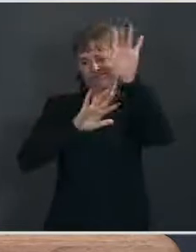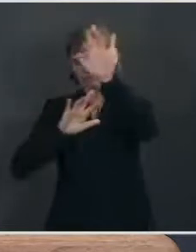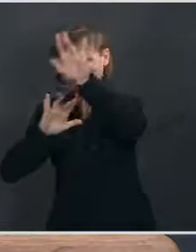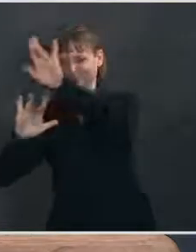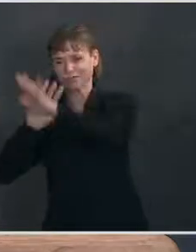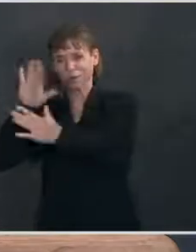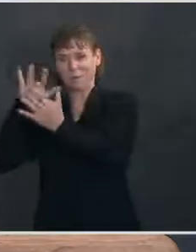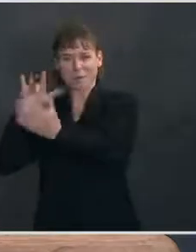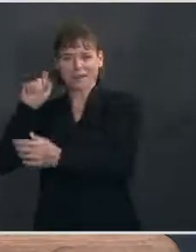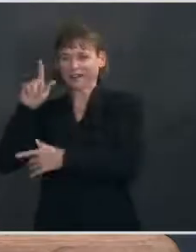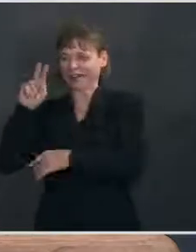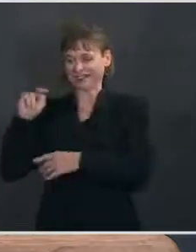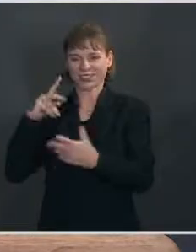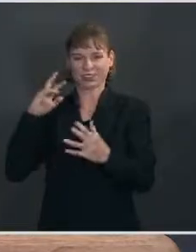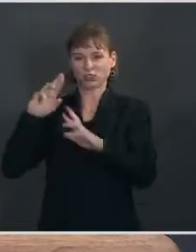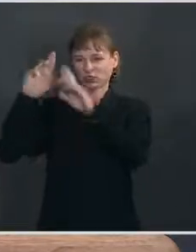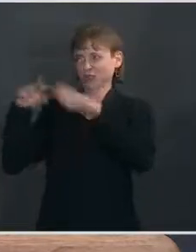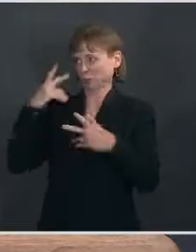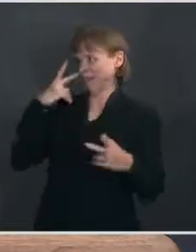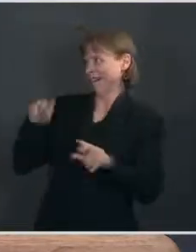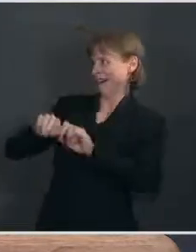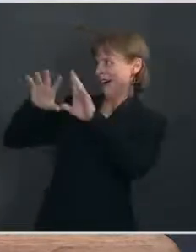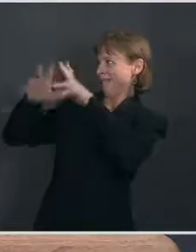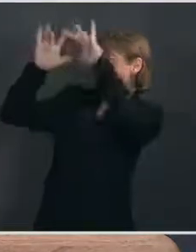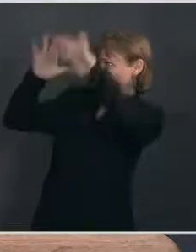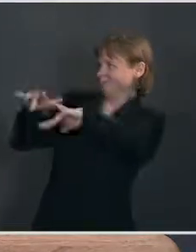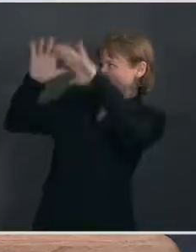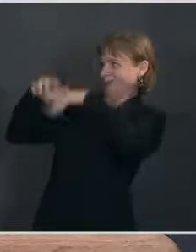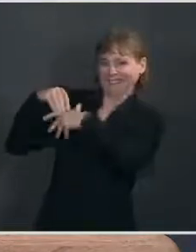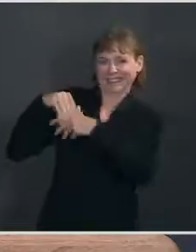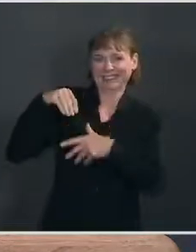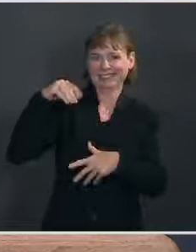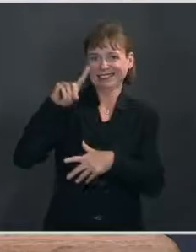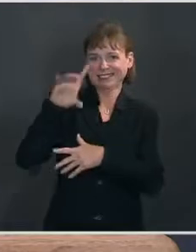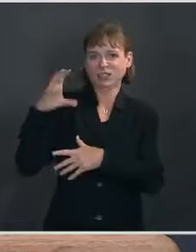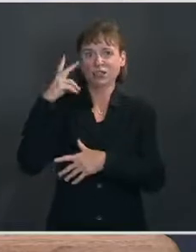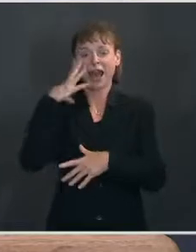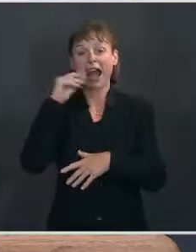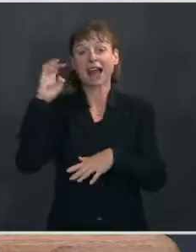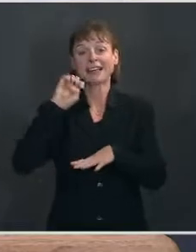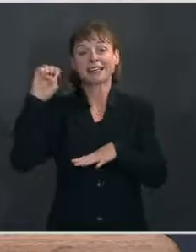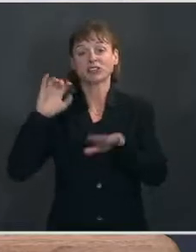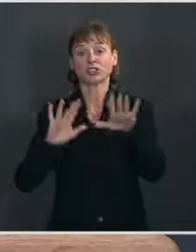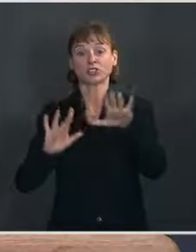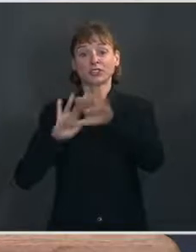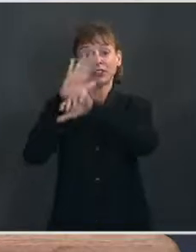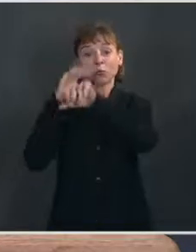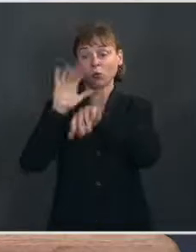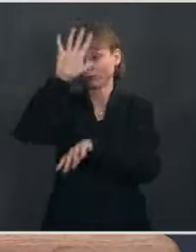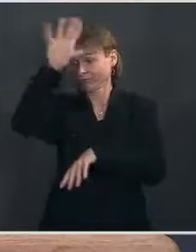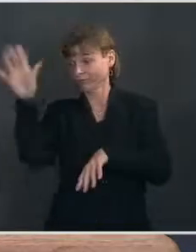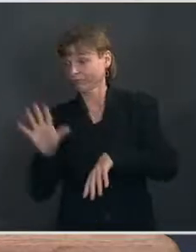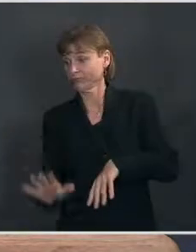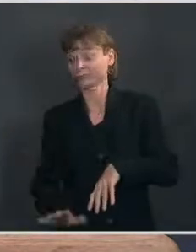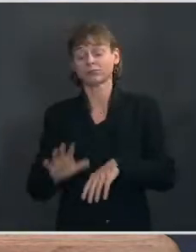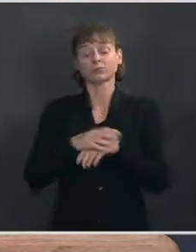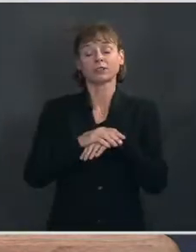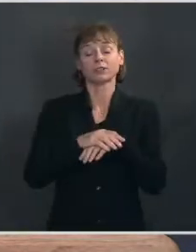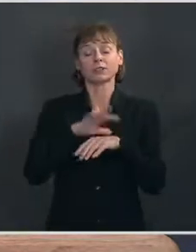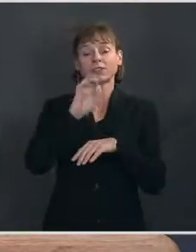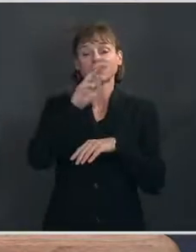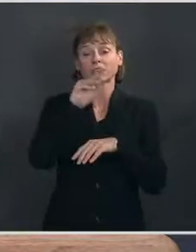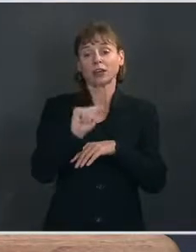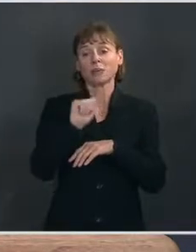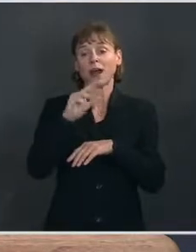think it's clear it's here if you look outside of our window and up the eastern seaboard. Liz and her team joined the FEMA daily operations